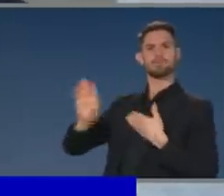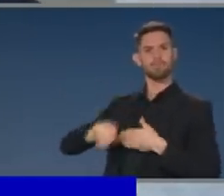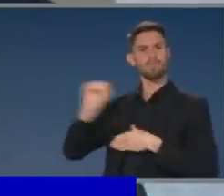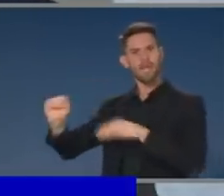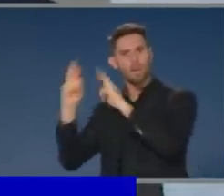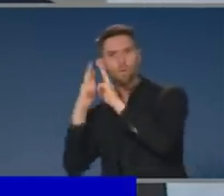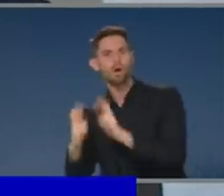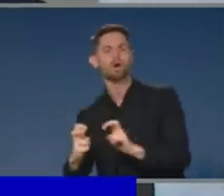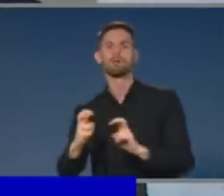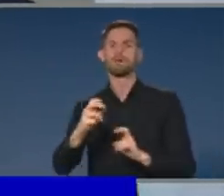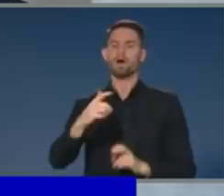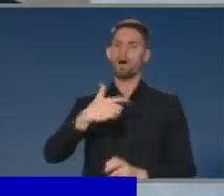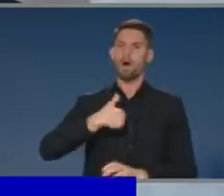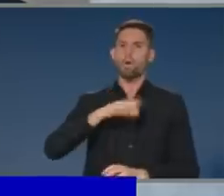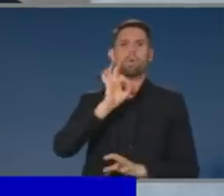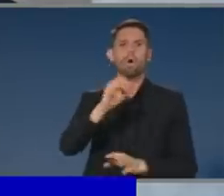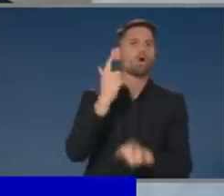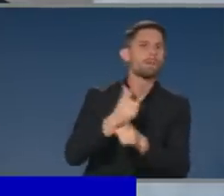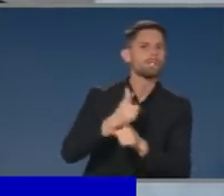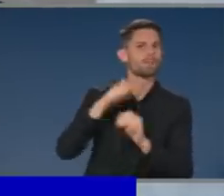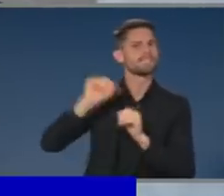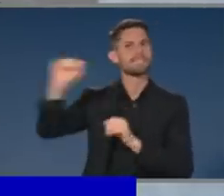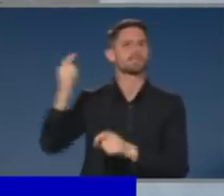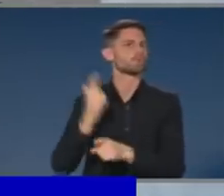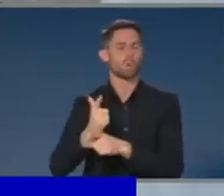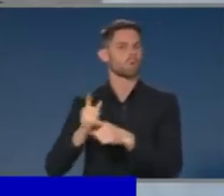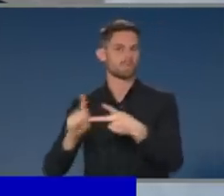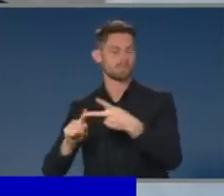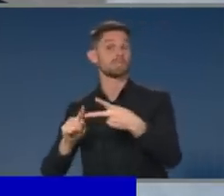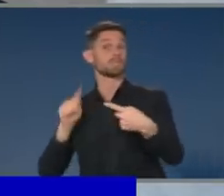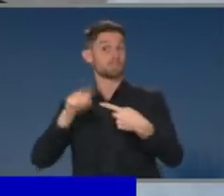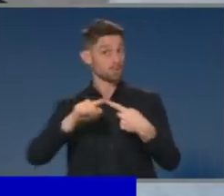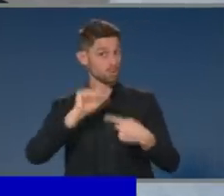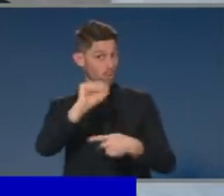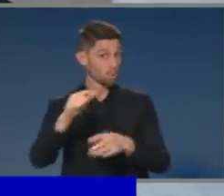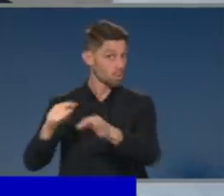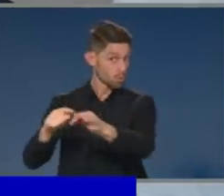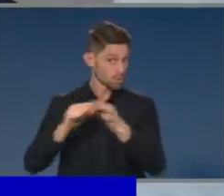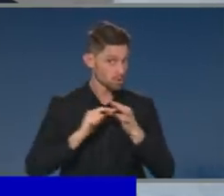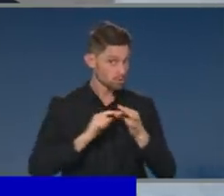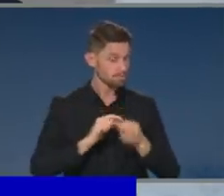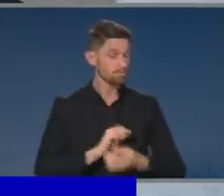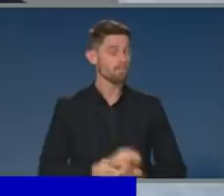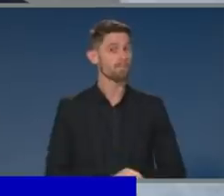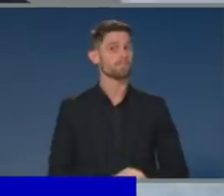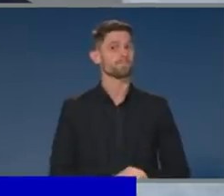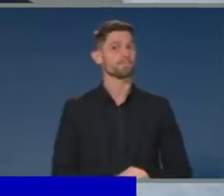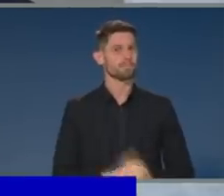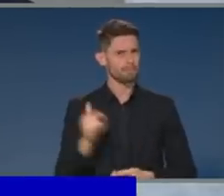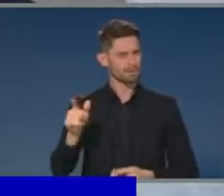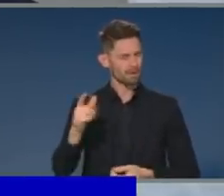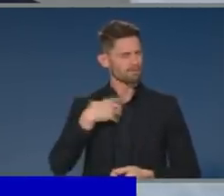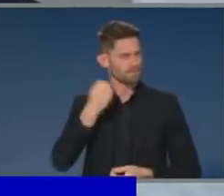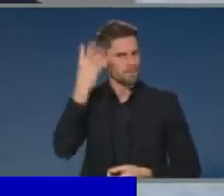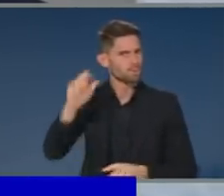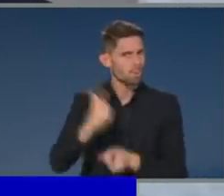and I wouldn't, nor would I pass commentary on it. In relation to the other matter, though, that you've raised, and you just might want to remind me again.